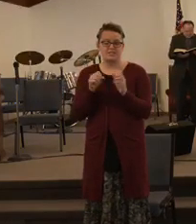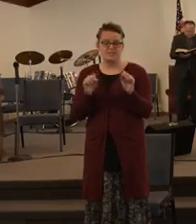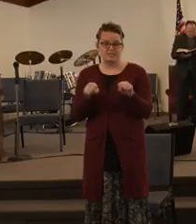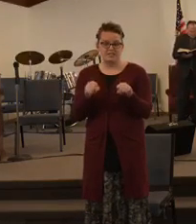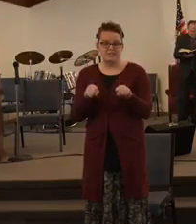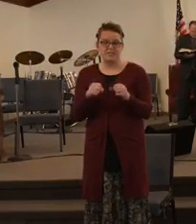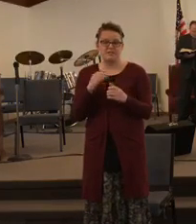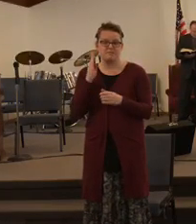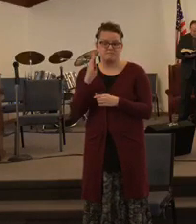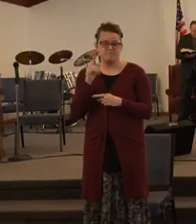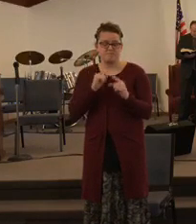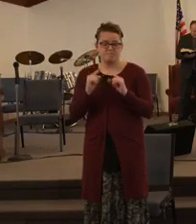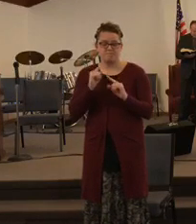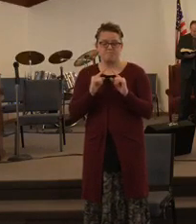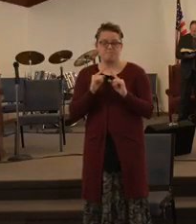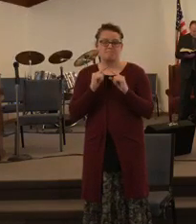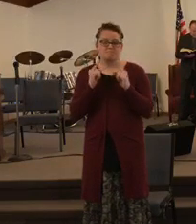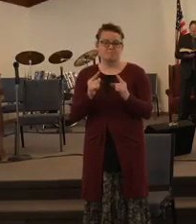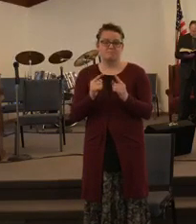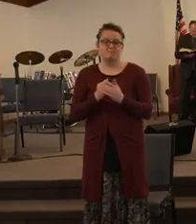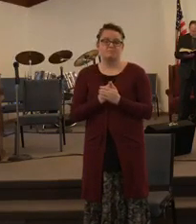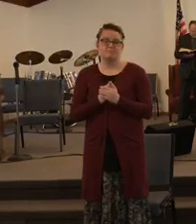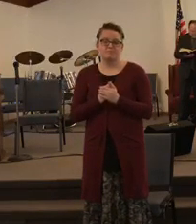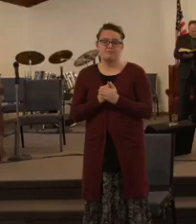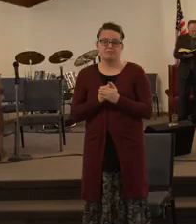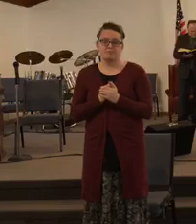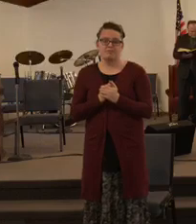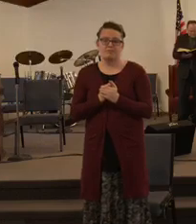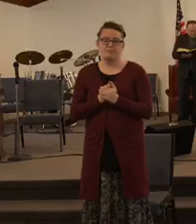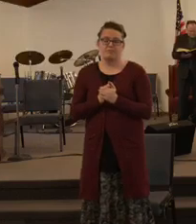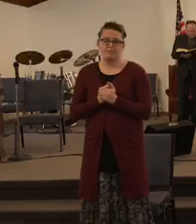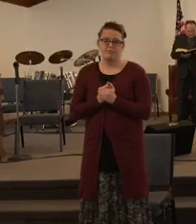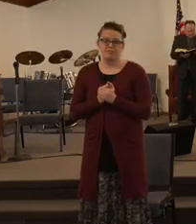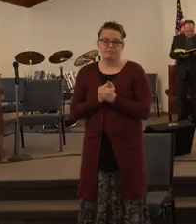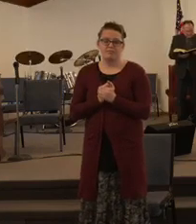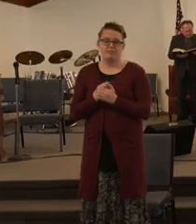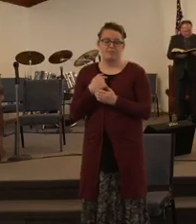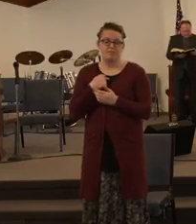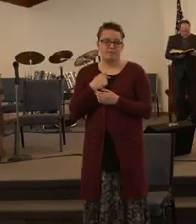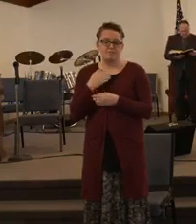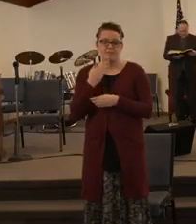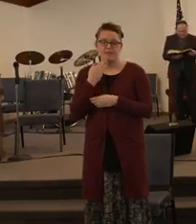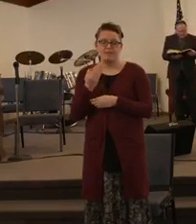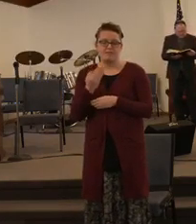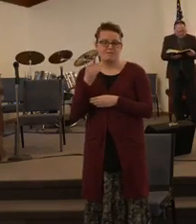signed here. And we do appreciate her